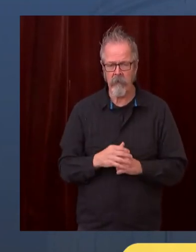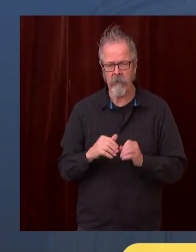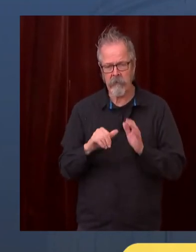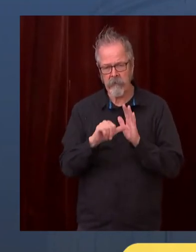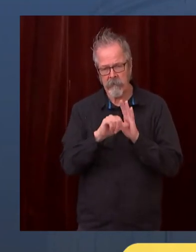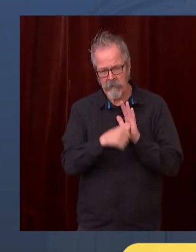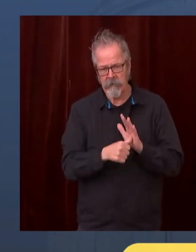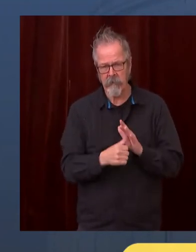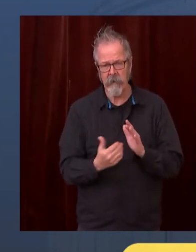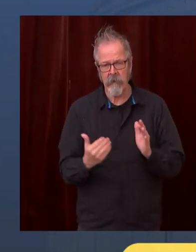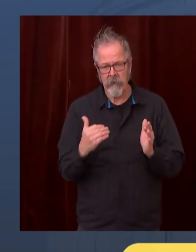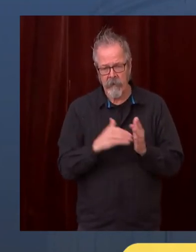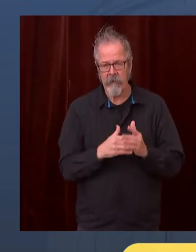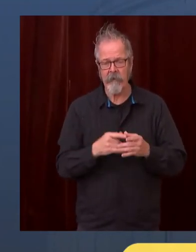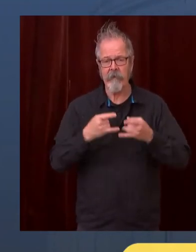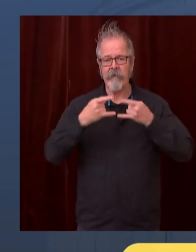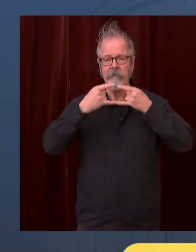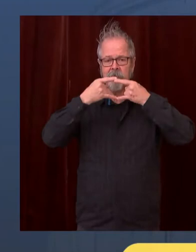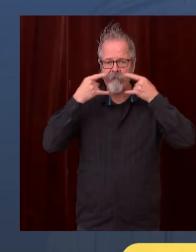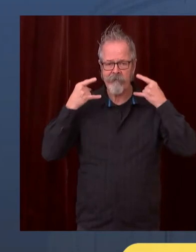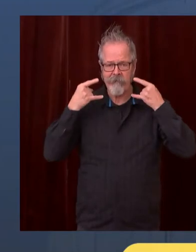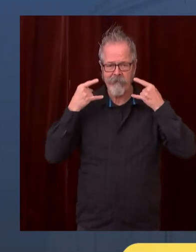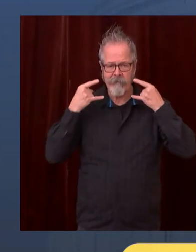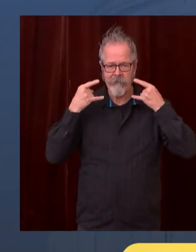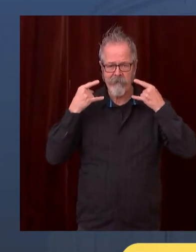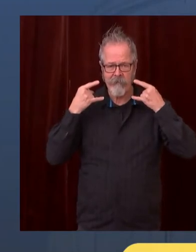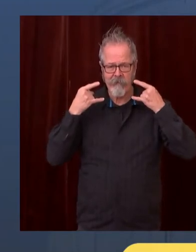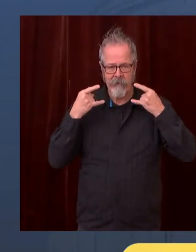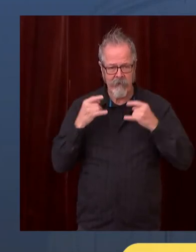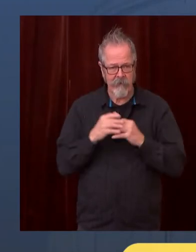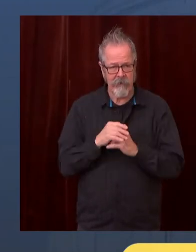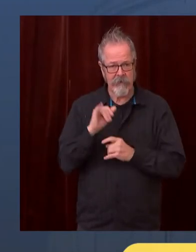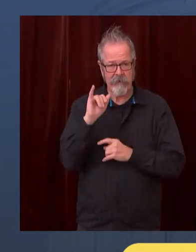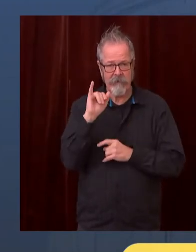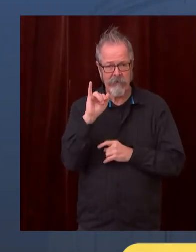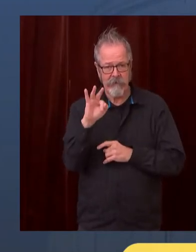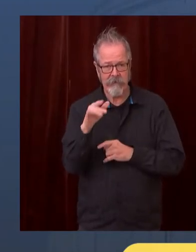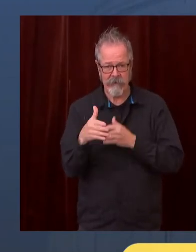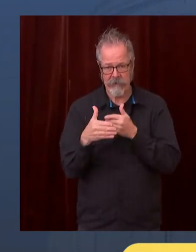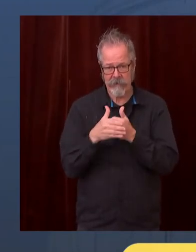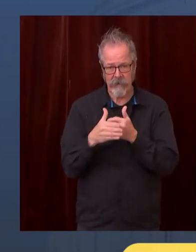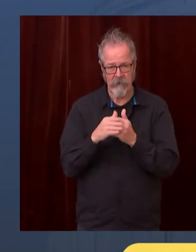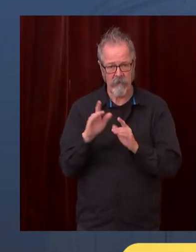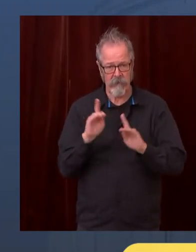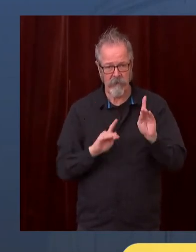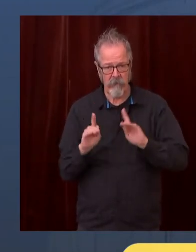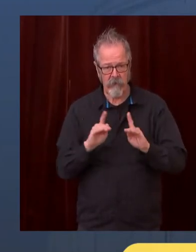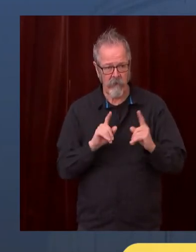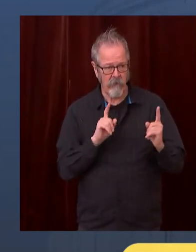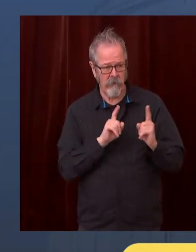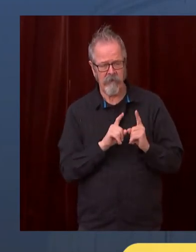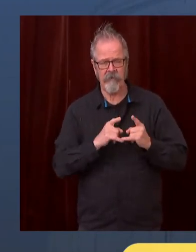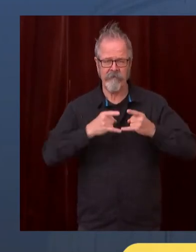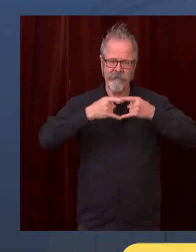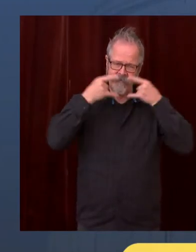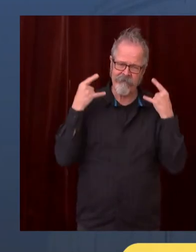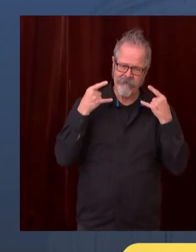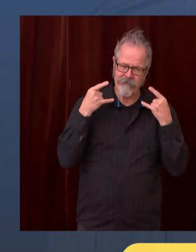coverings, you know, whenever they are around people outside of their household, maintain your physical distance,